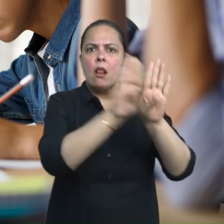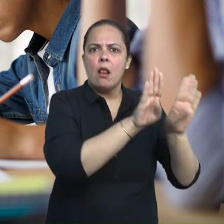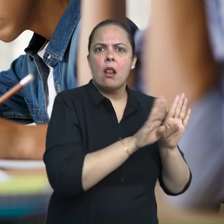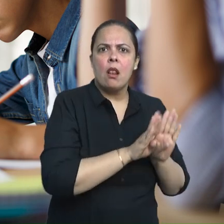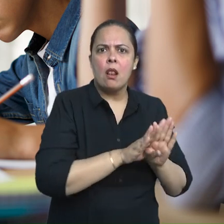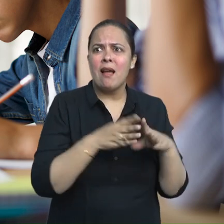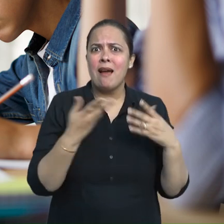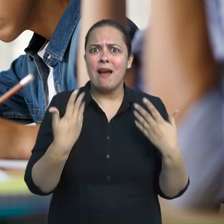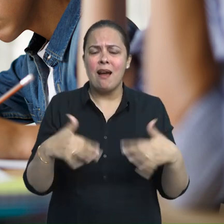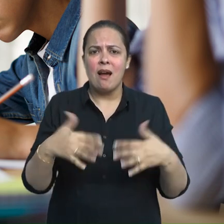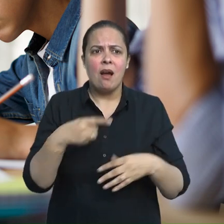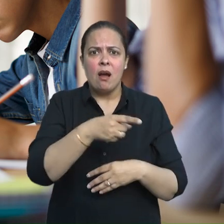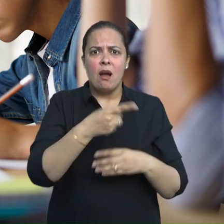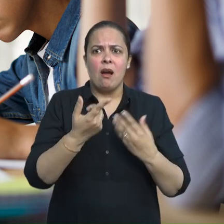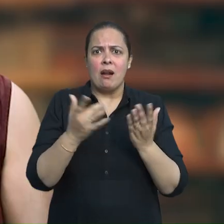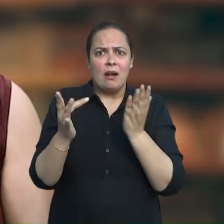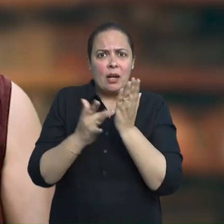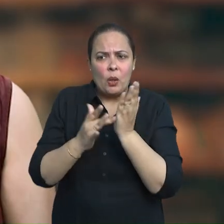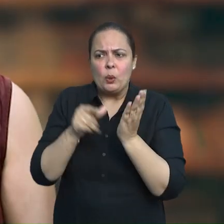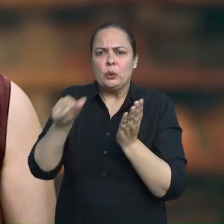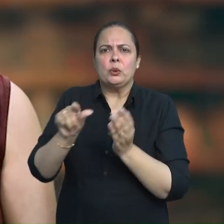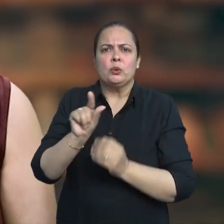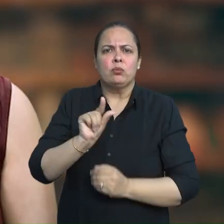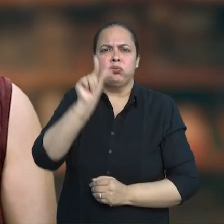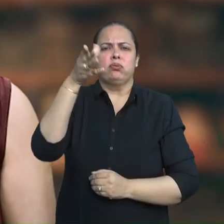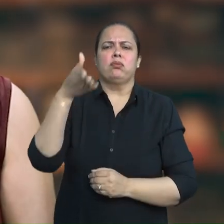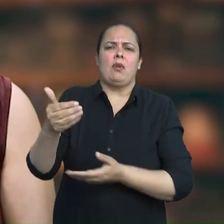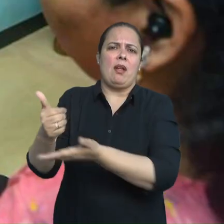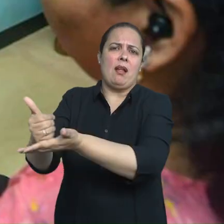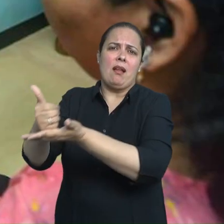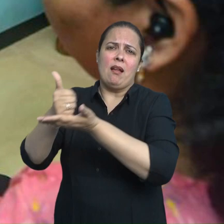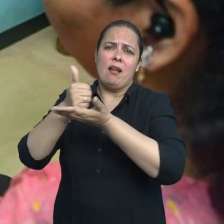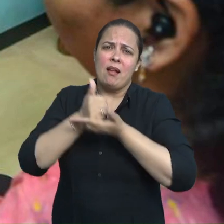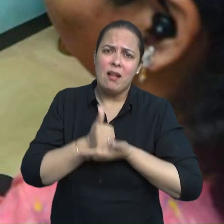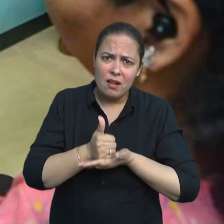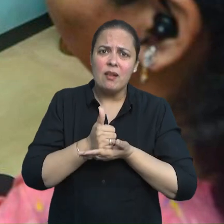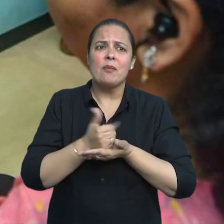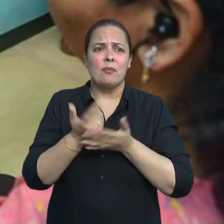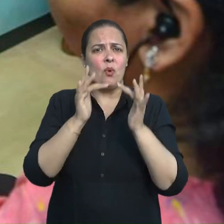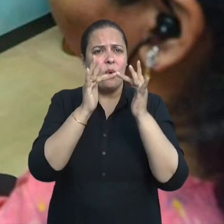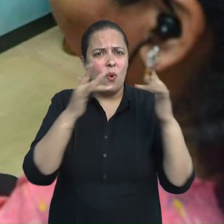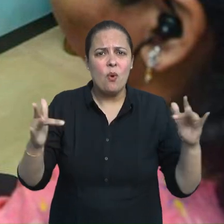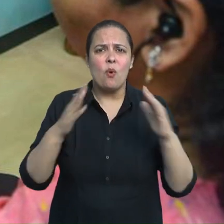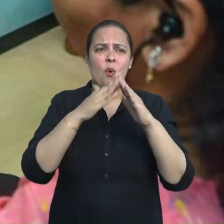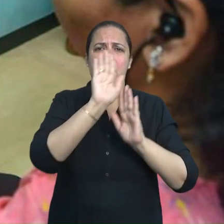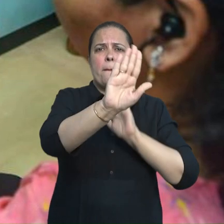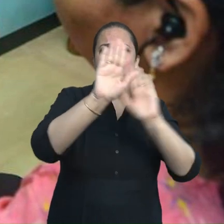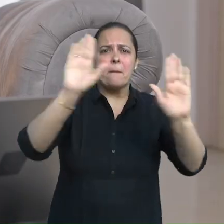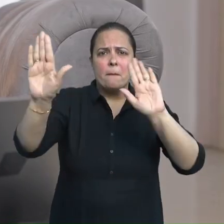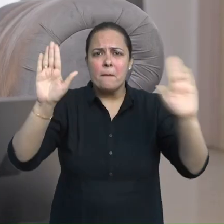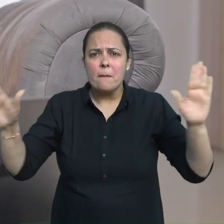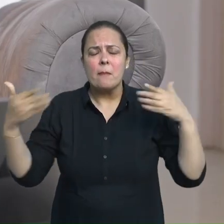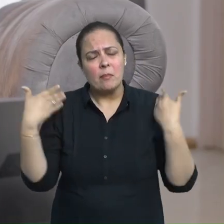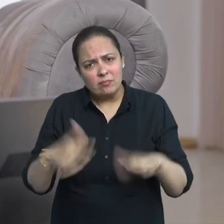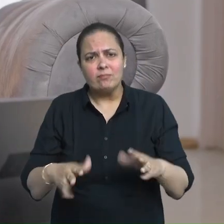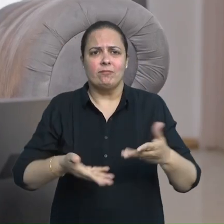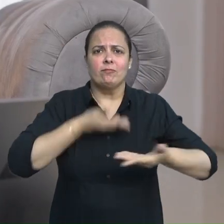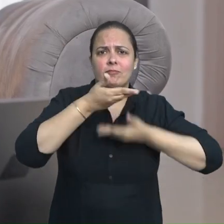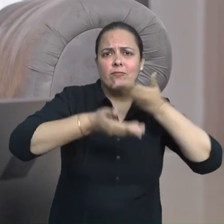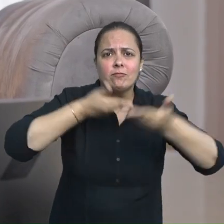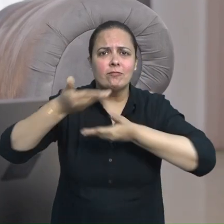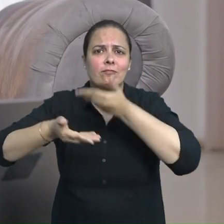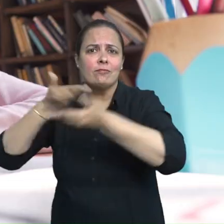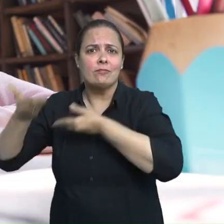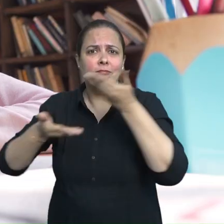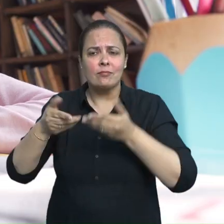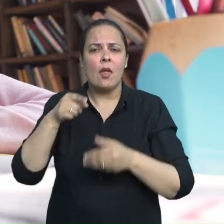invaluable role of technology in facilitating remote learning during the pandemic. This compelled us to